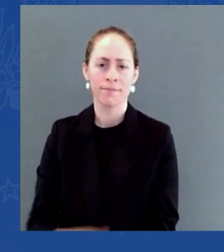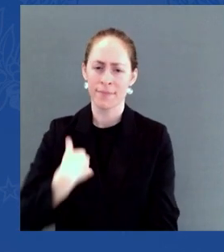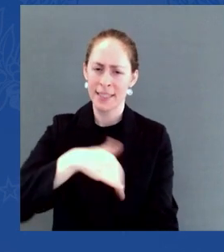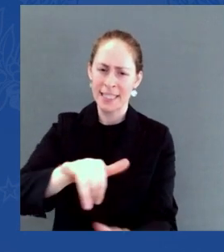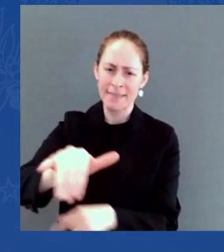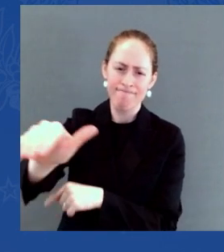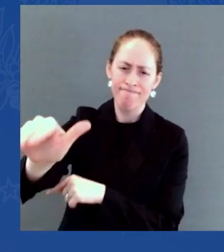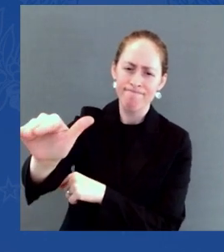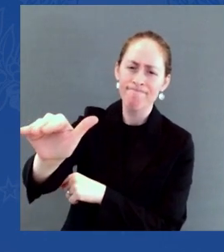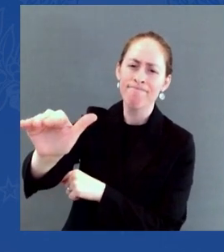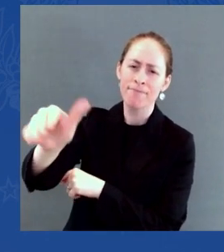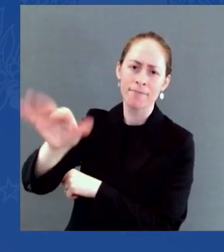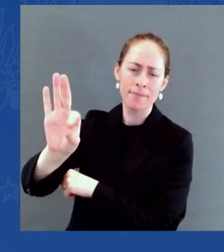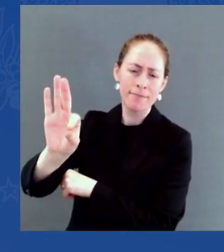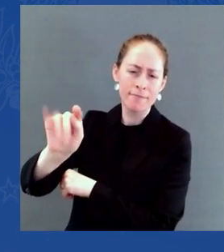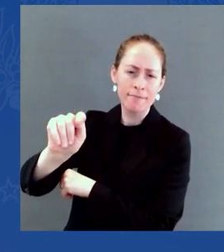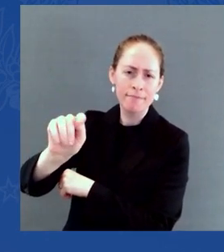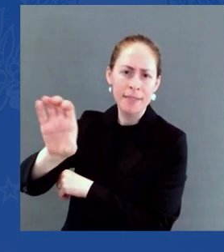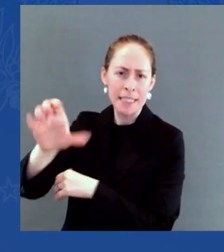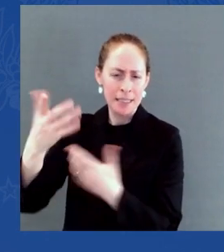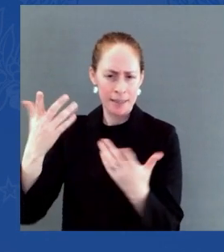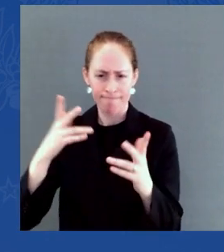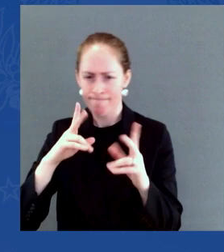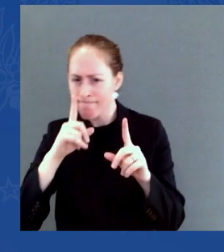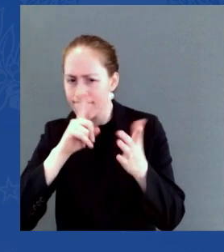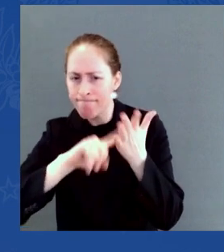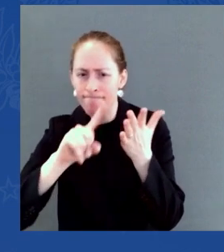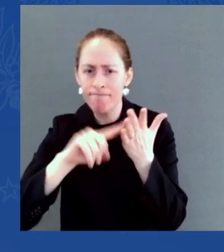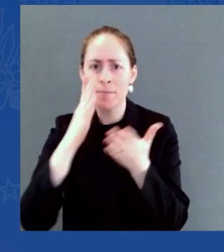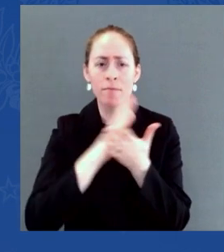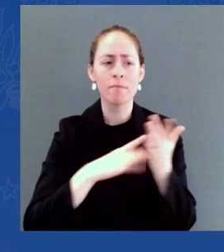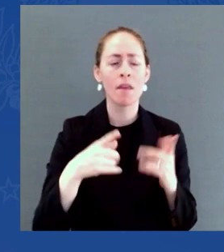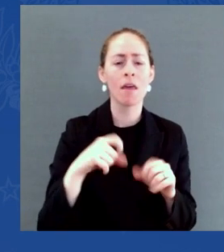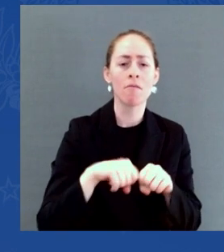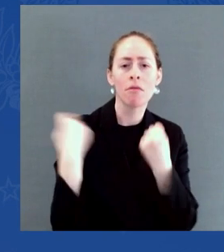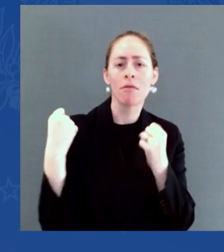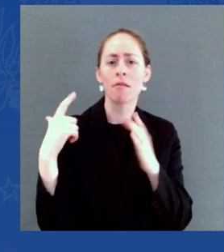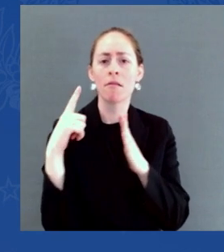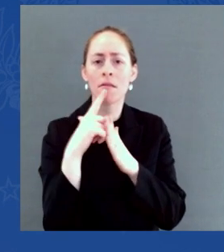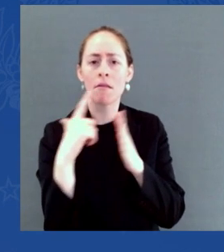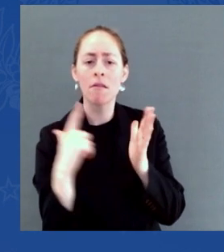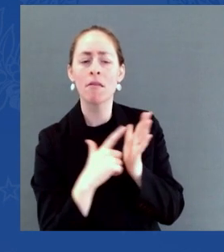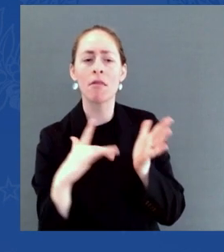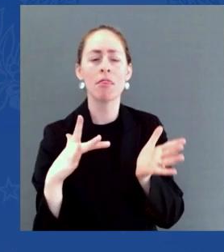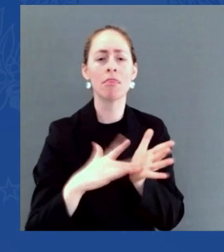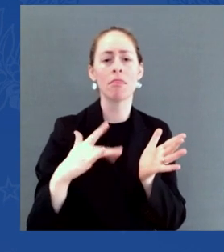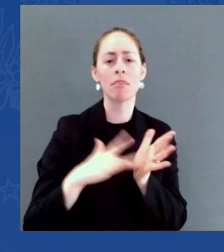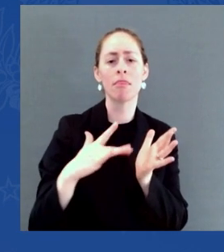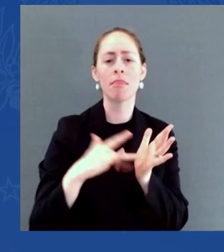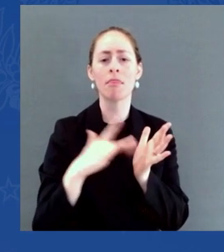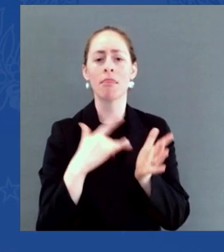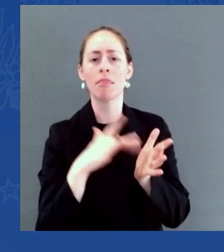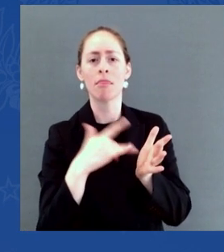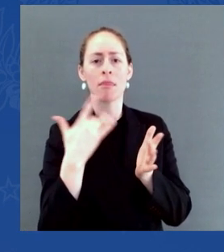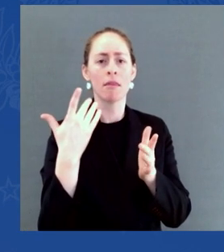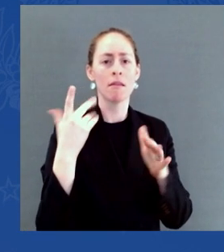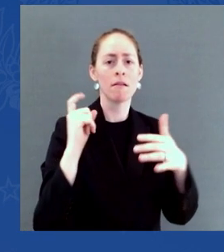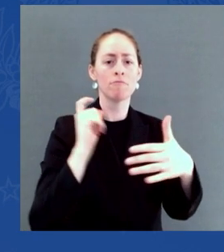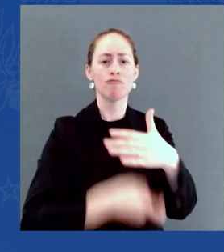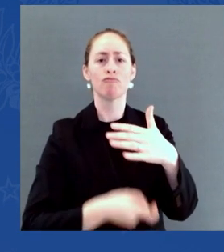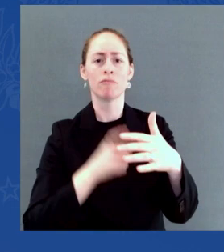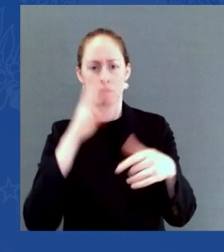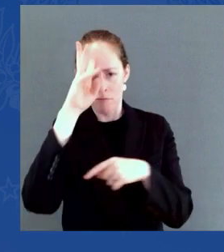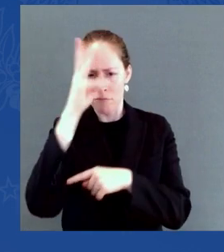prices to be maintained for consumers when the overall cost of oil is down. We can also ensure that American